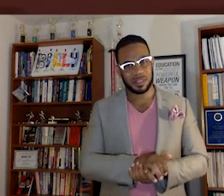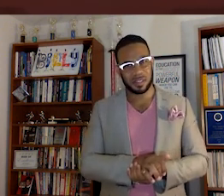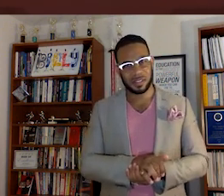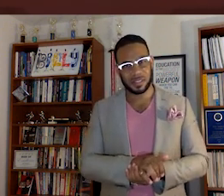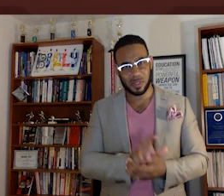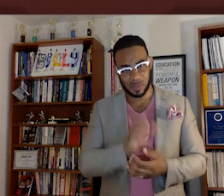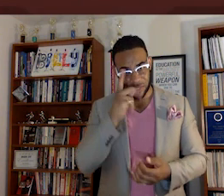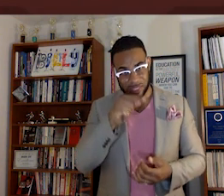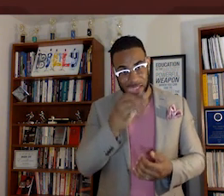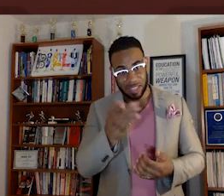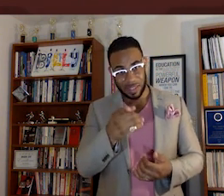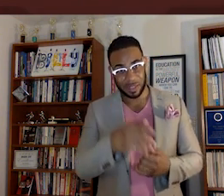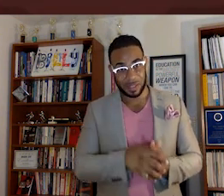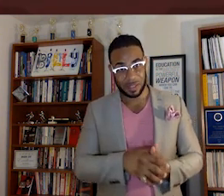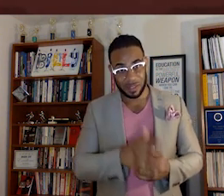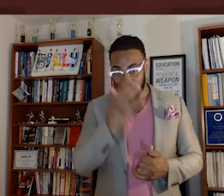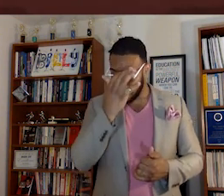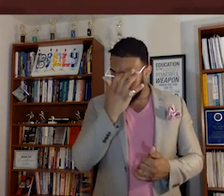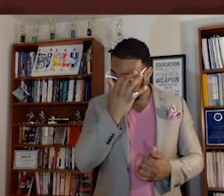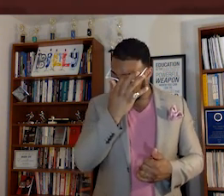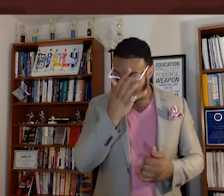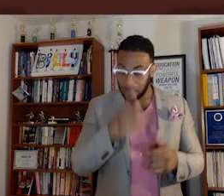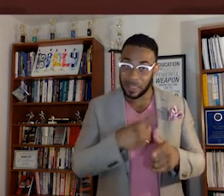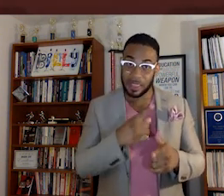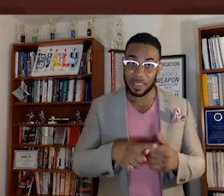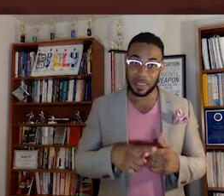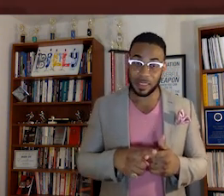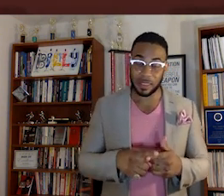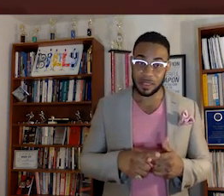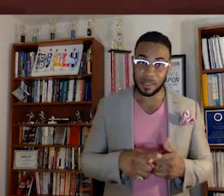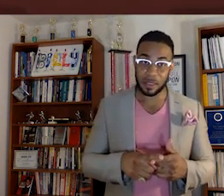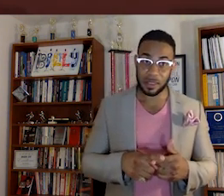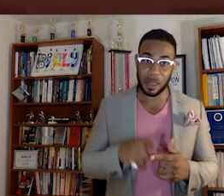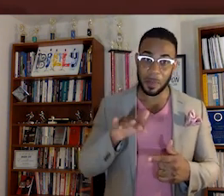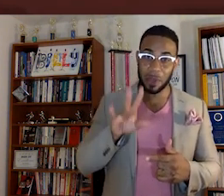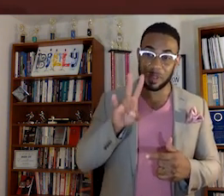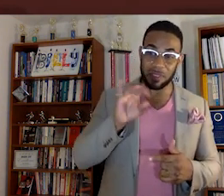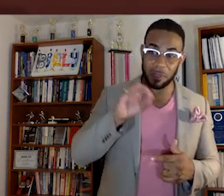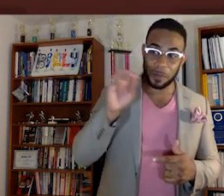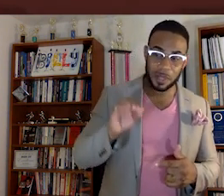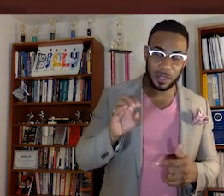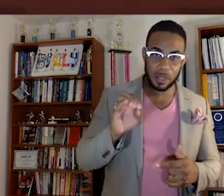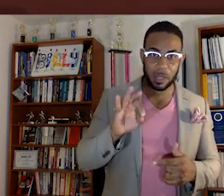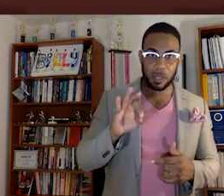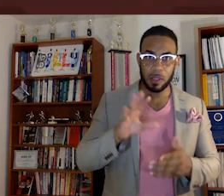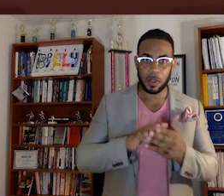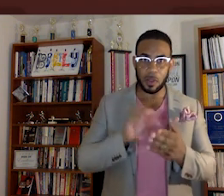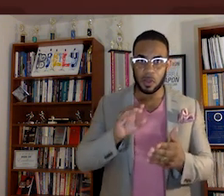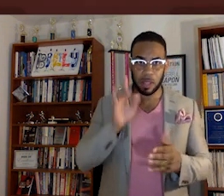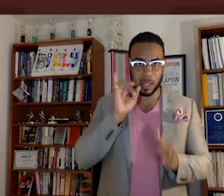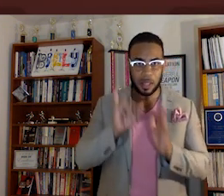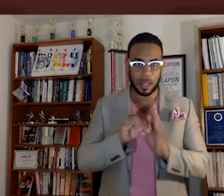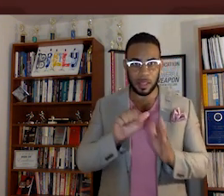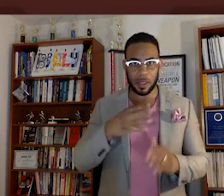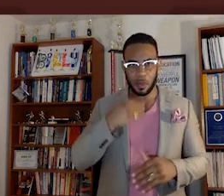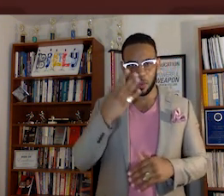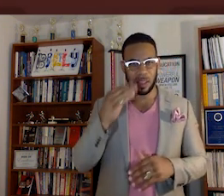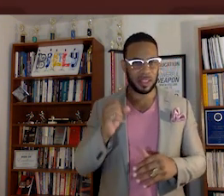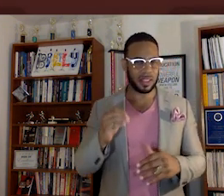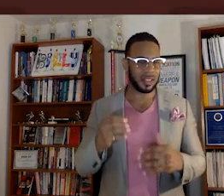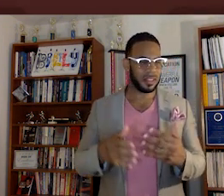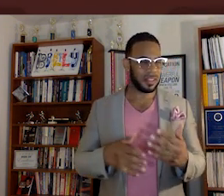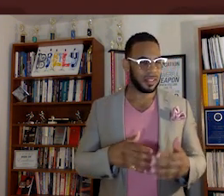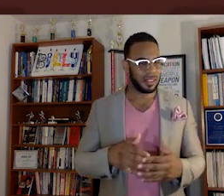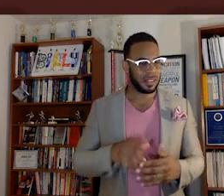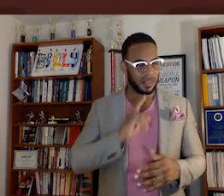You can see that here. And then about 70 percent of the students identify as white. So it's